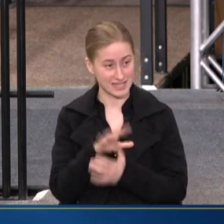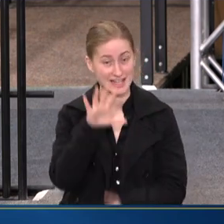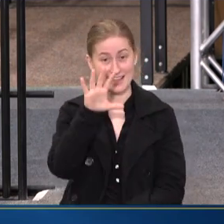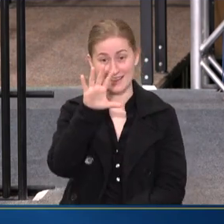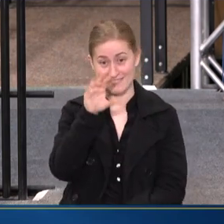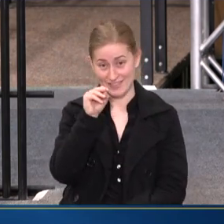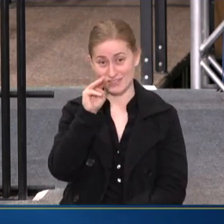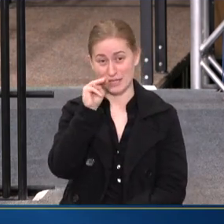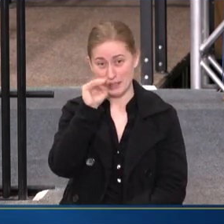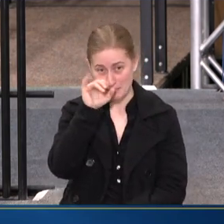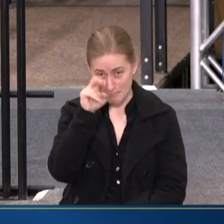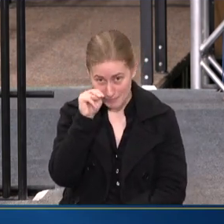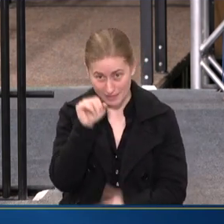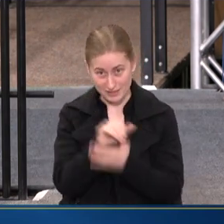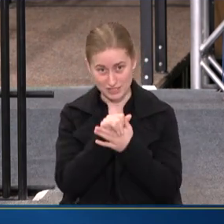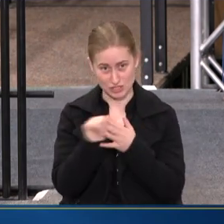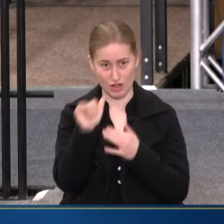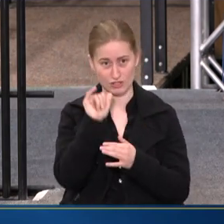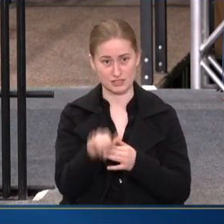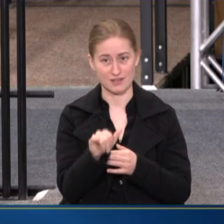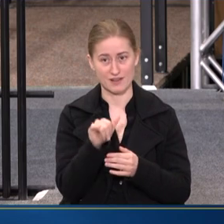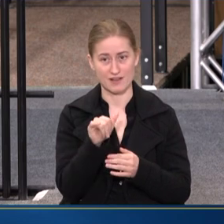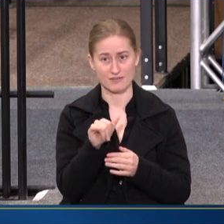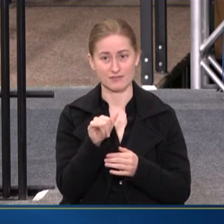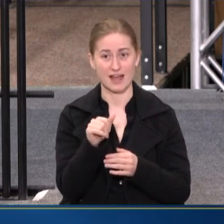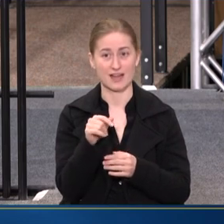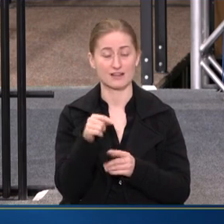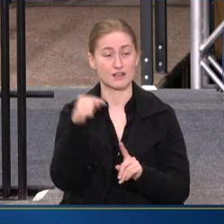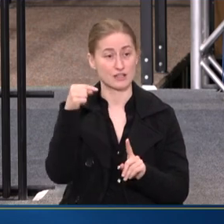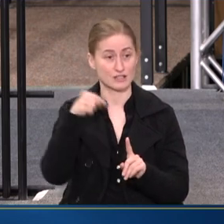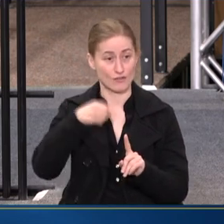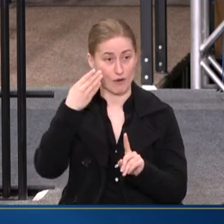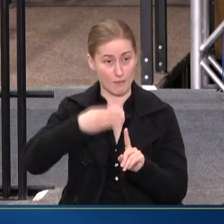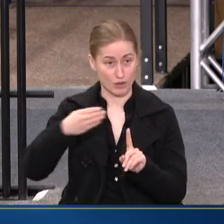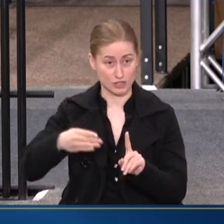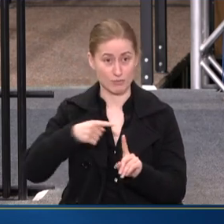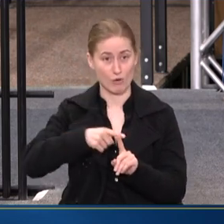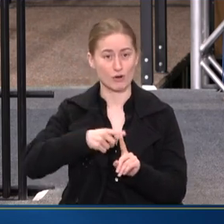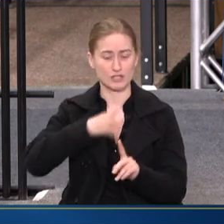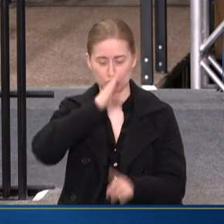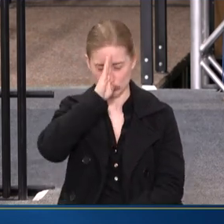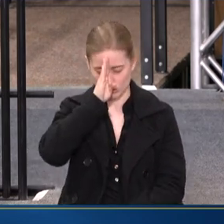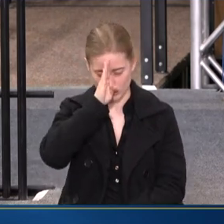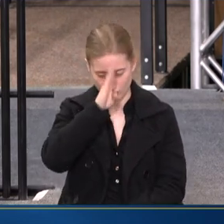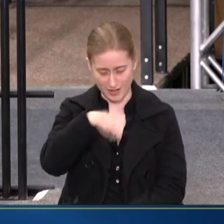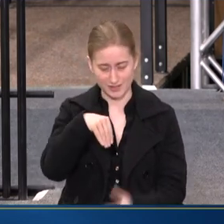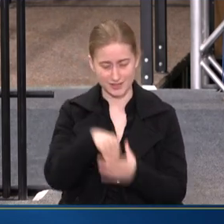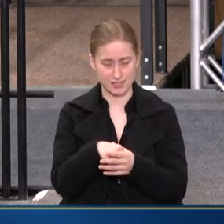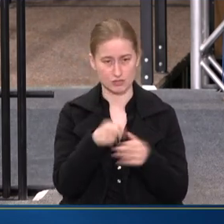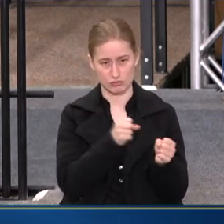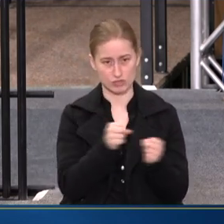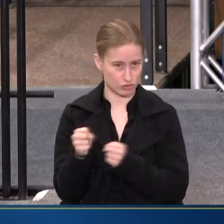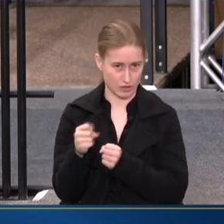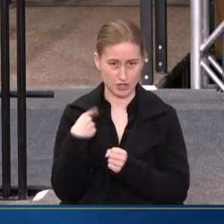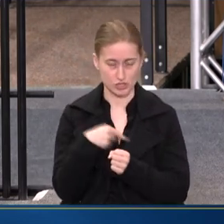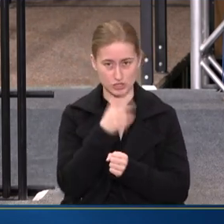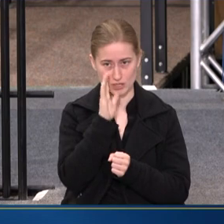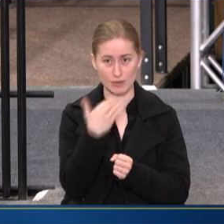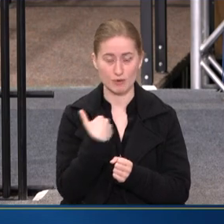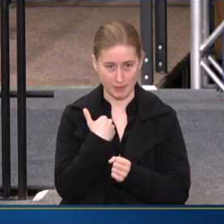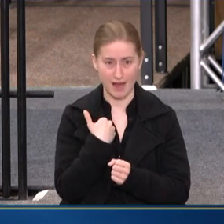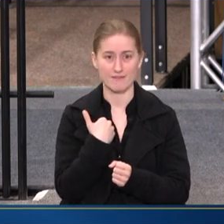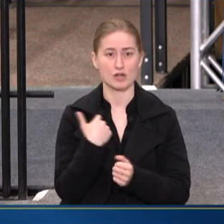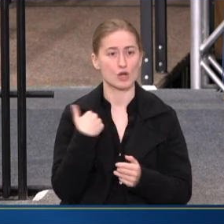50 MILLION DOLLARS OF THAT AWPA FUR BALTIMORE IS GOING DIRECTLY INTO THAT STRATEGY THAT WE'RE GOING TO HAVE.